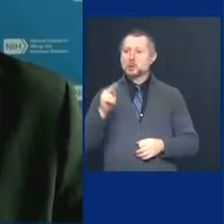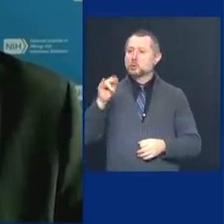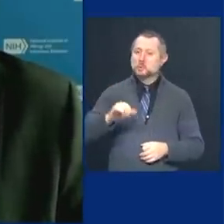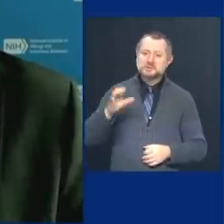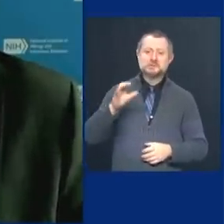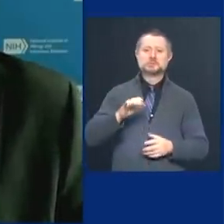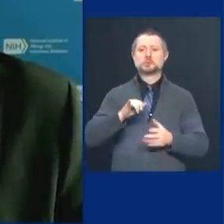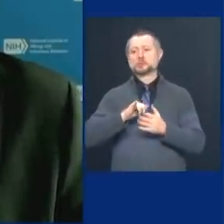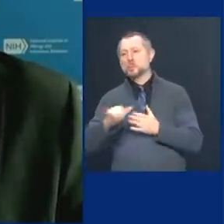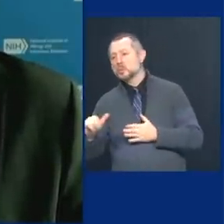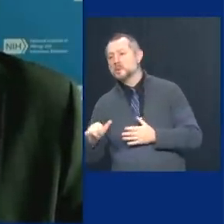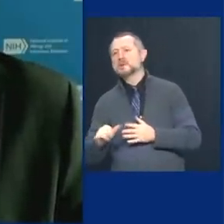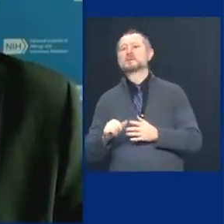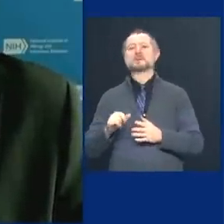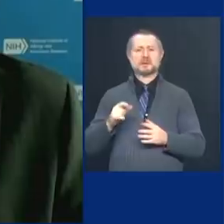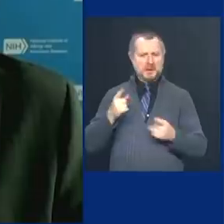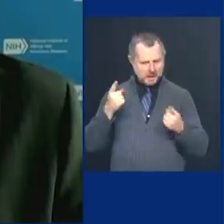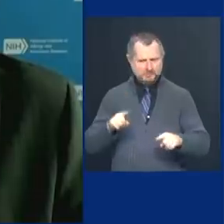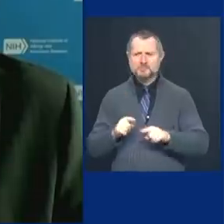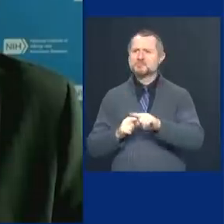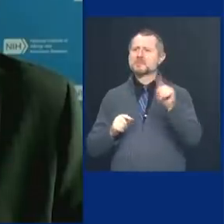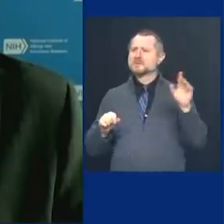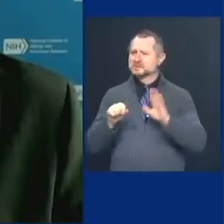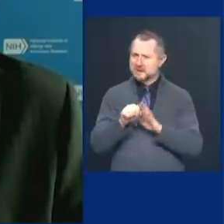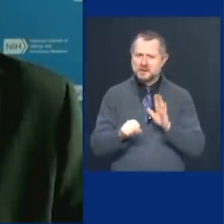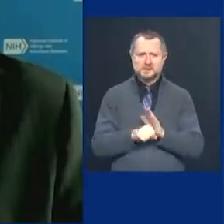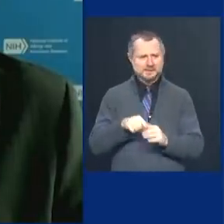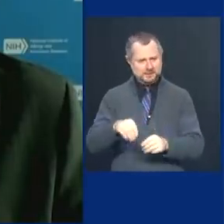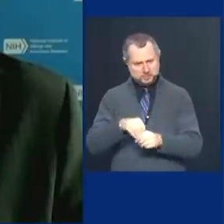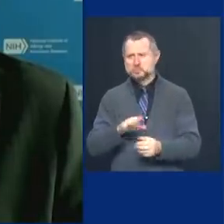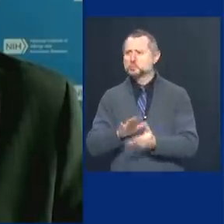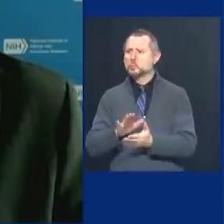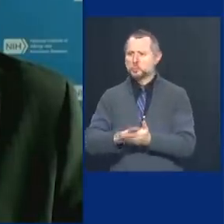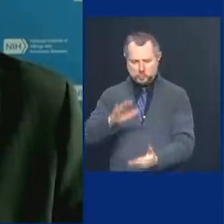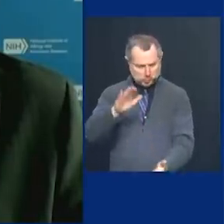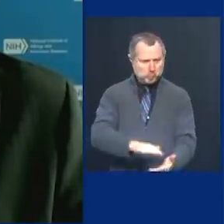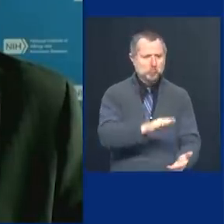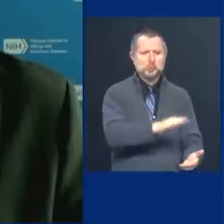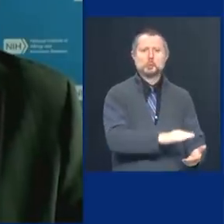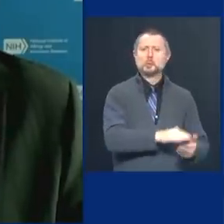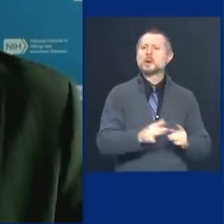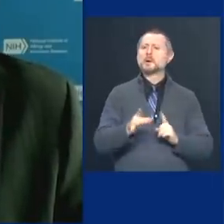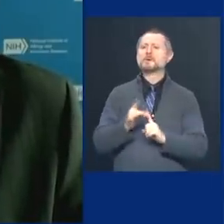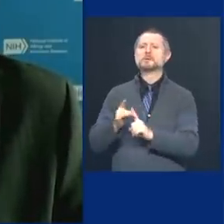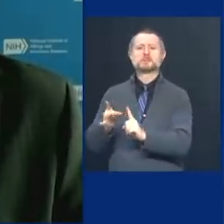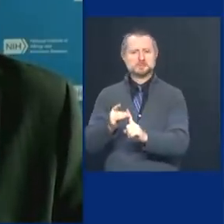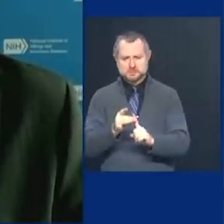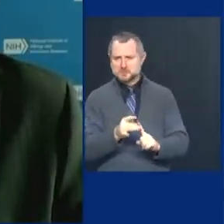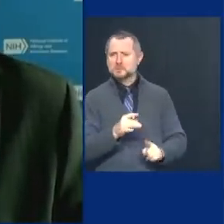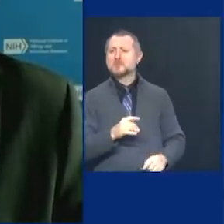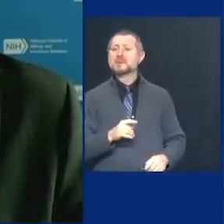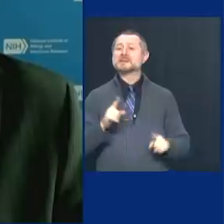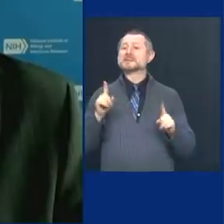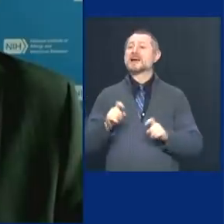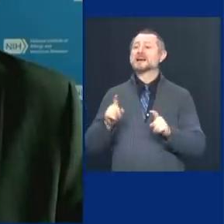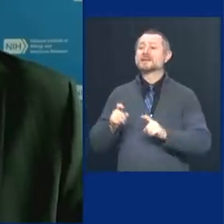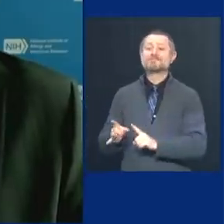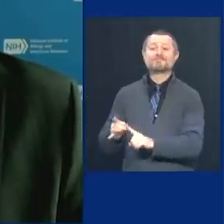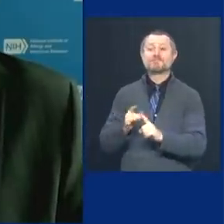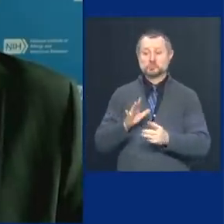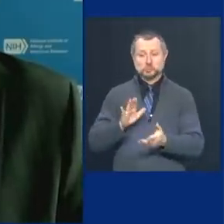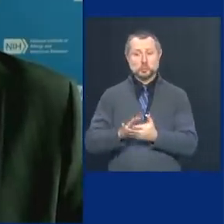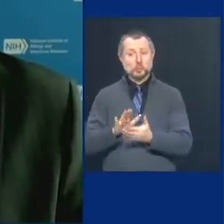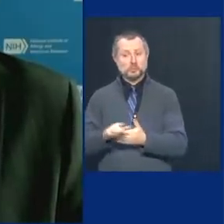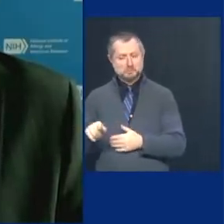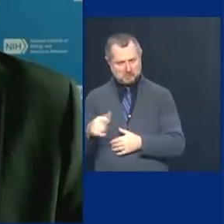you're not alone. We're seeing that in other parts of the country, that the test positivity in school is